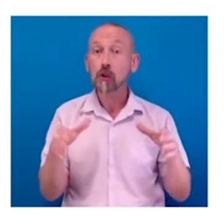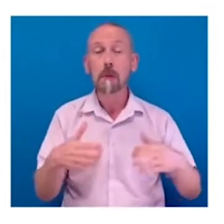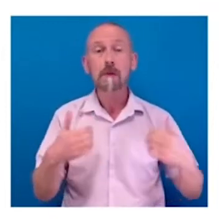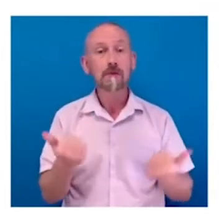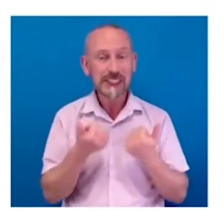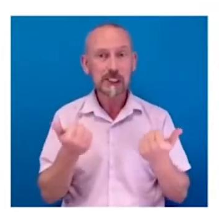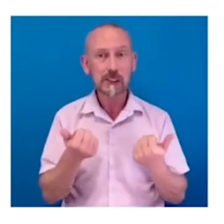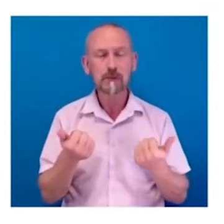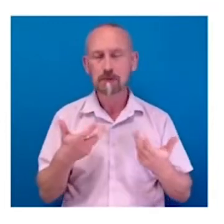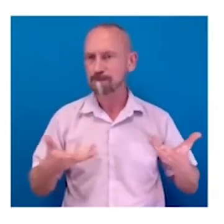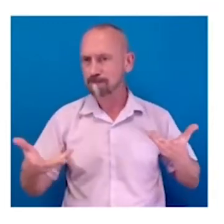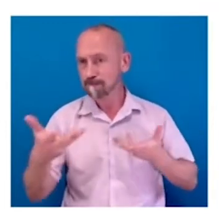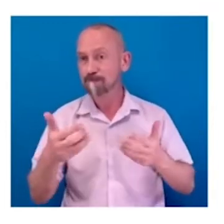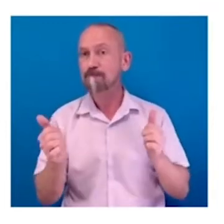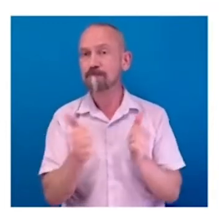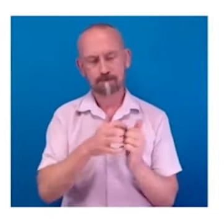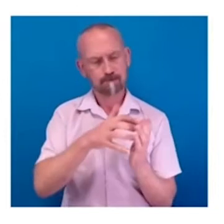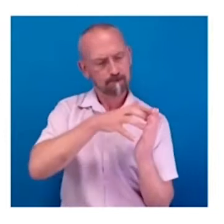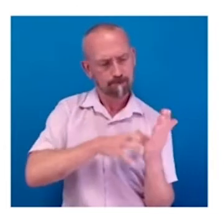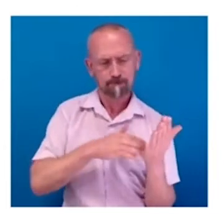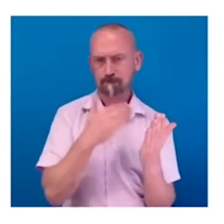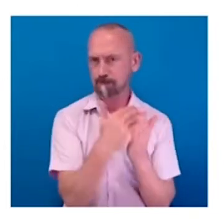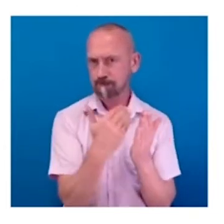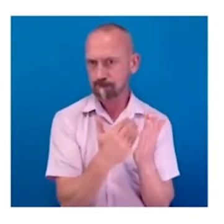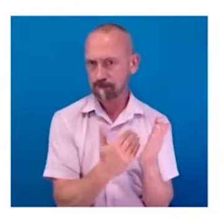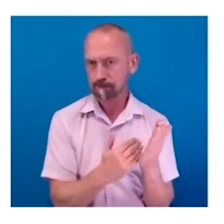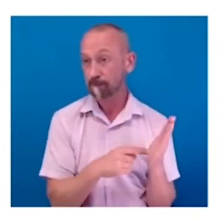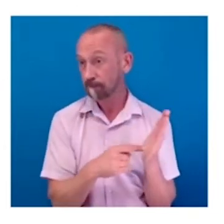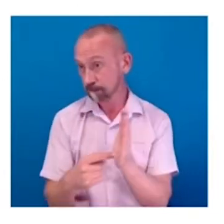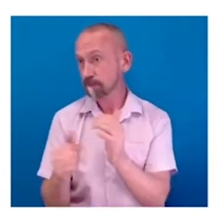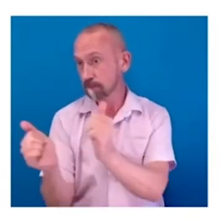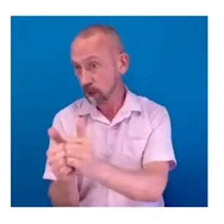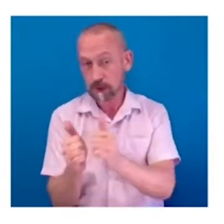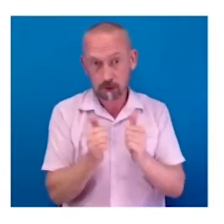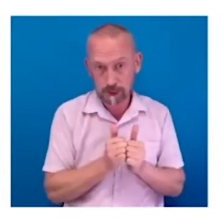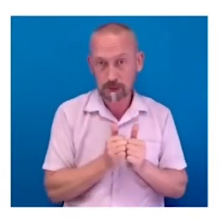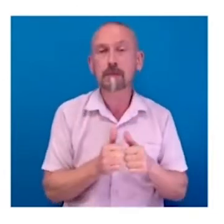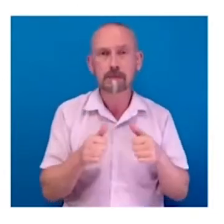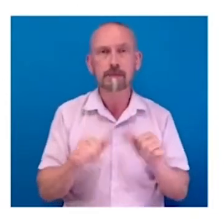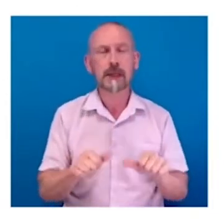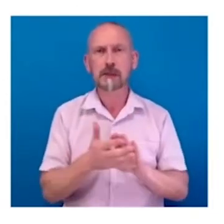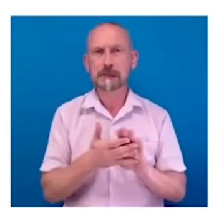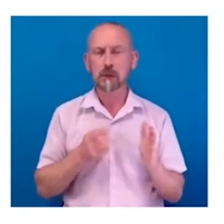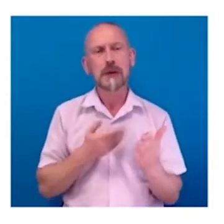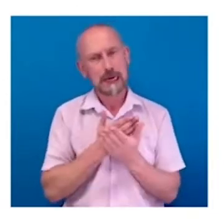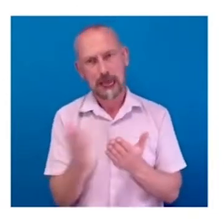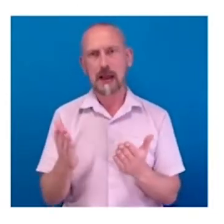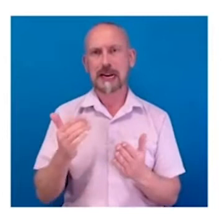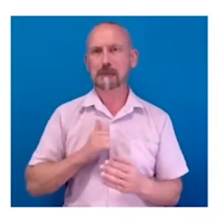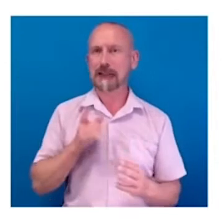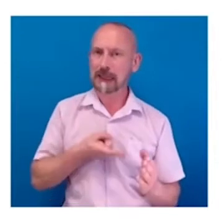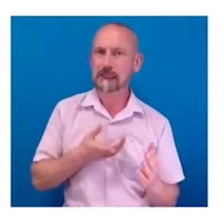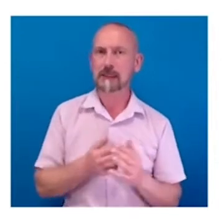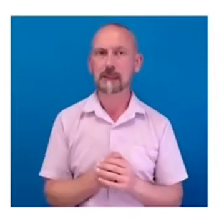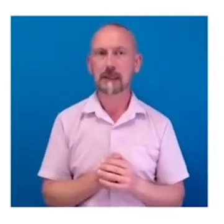everyone signed off. And again, it's expectation management. And then we started designing. So several of our designers